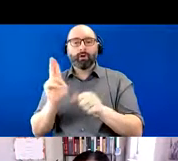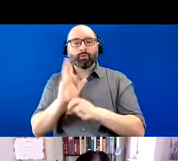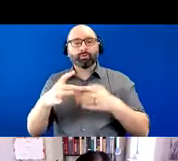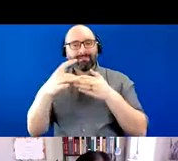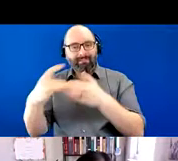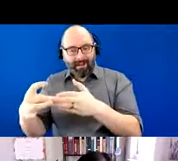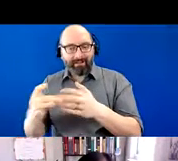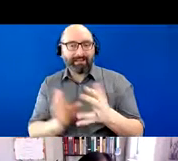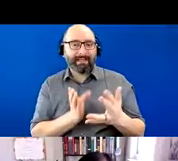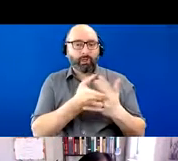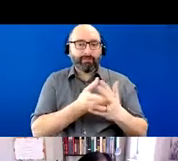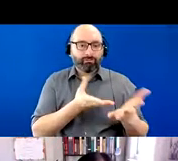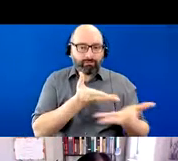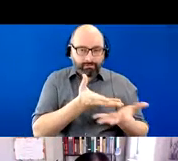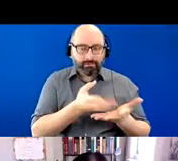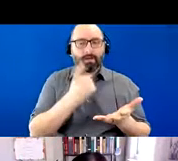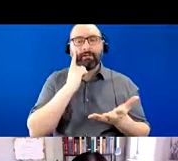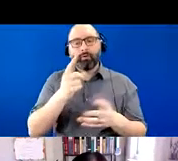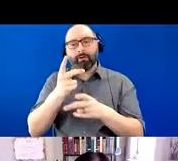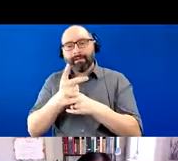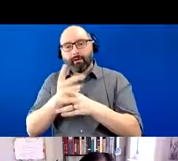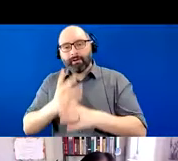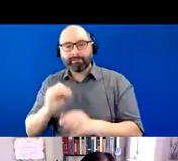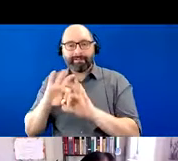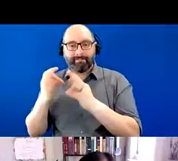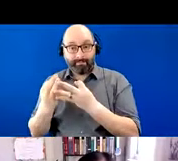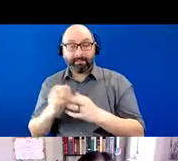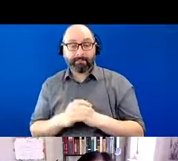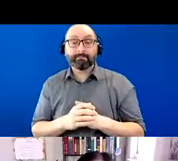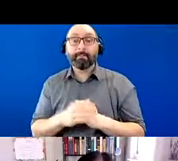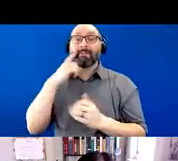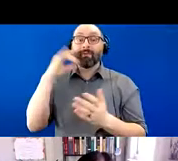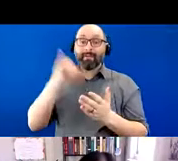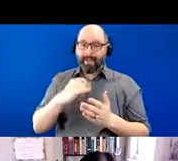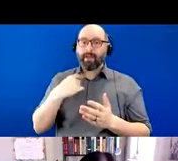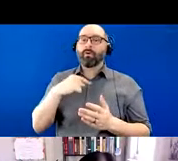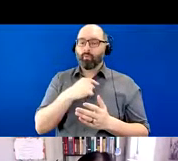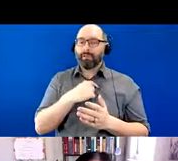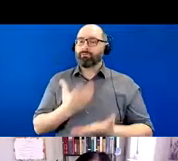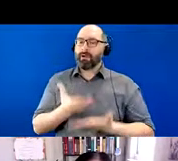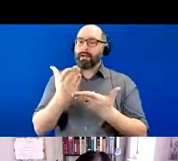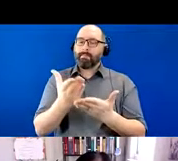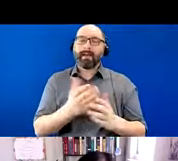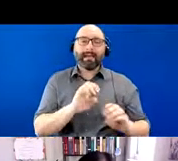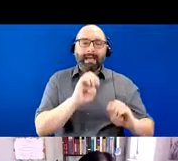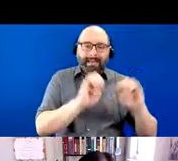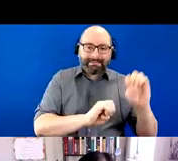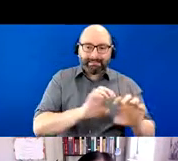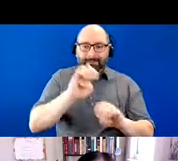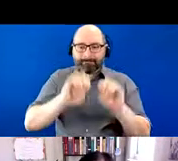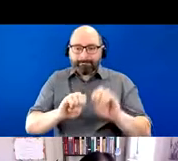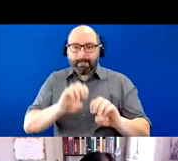and families. In order to do this, we recommend having regular assessments and re-evaluation